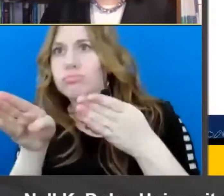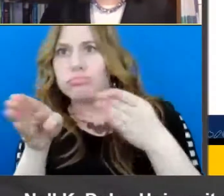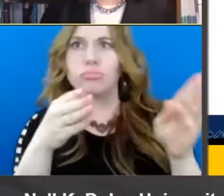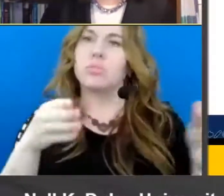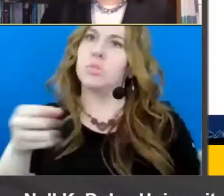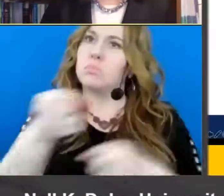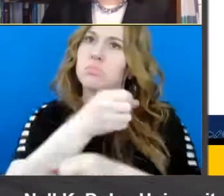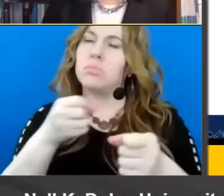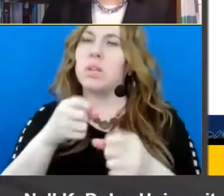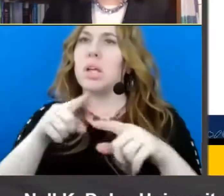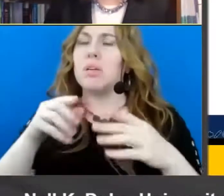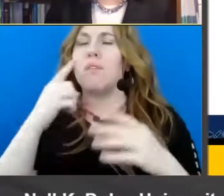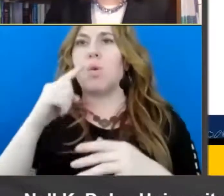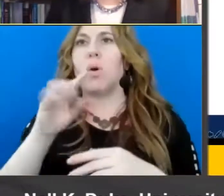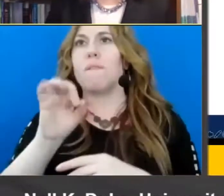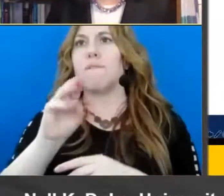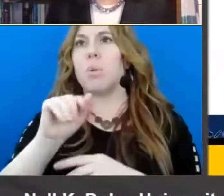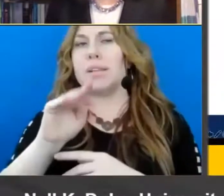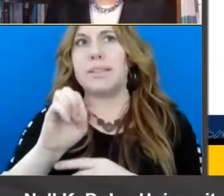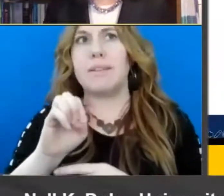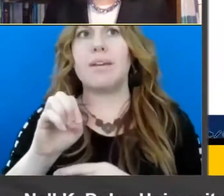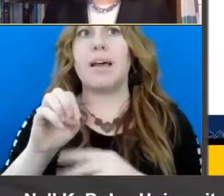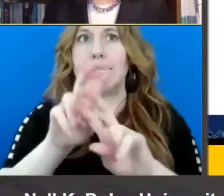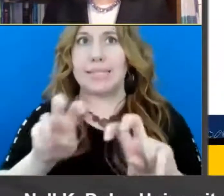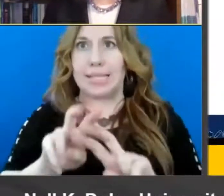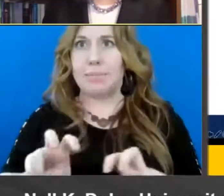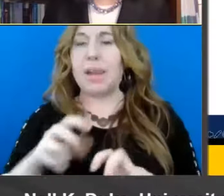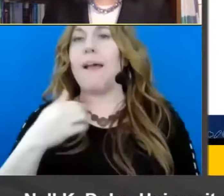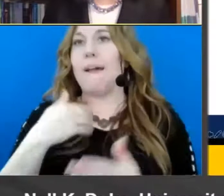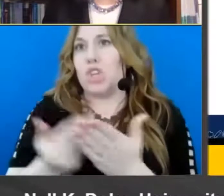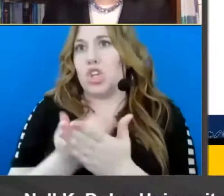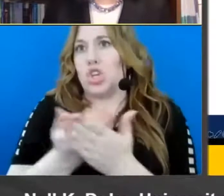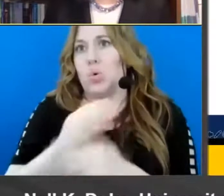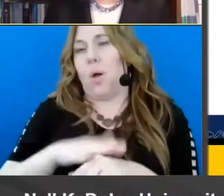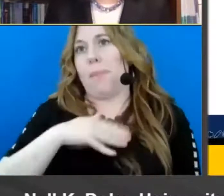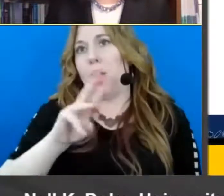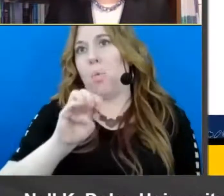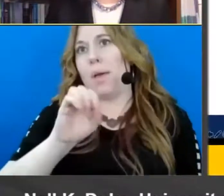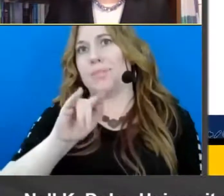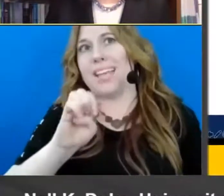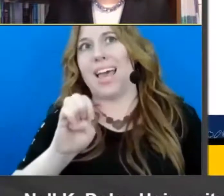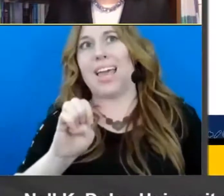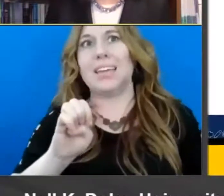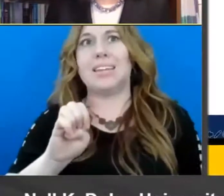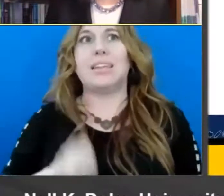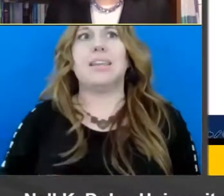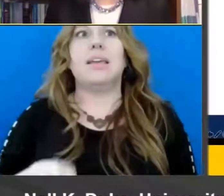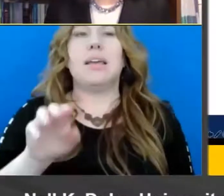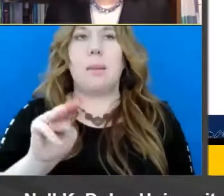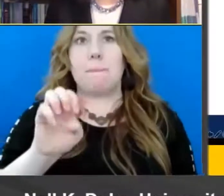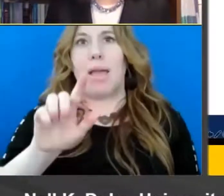formative assessment tool available on my website nlkduke.org um it's called the listening to reading